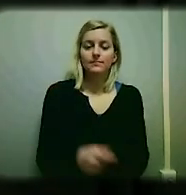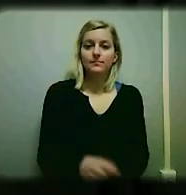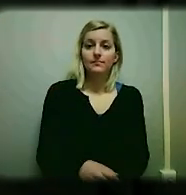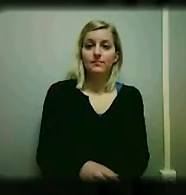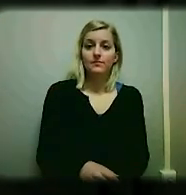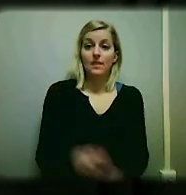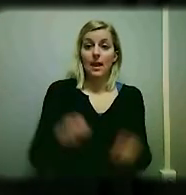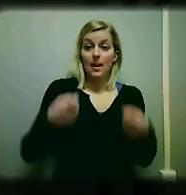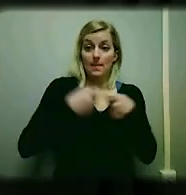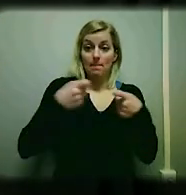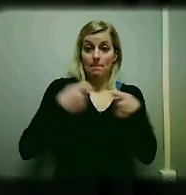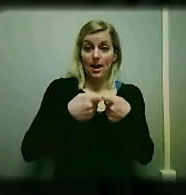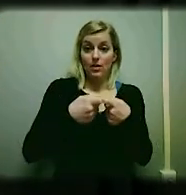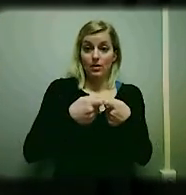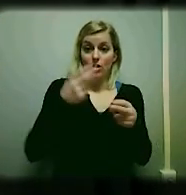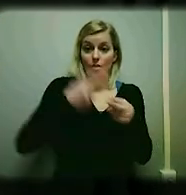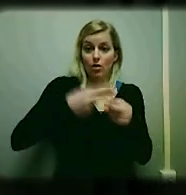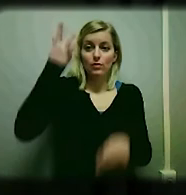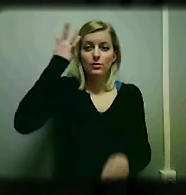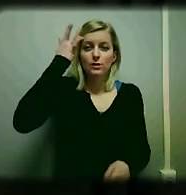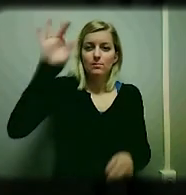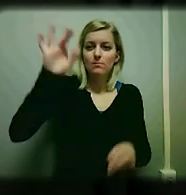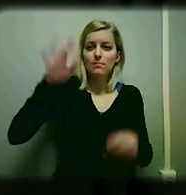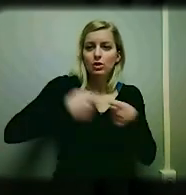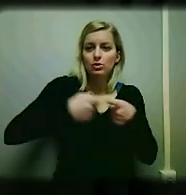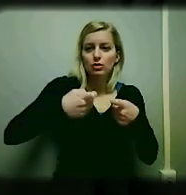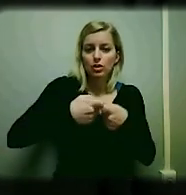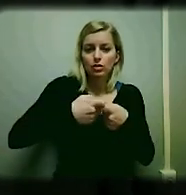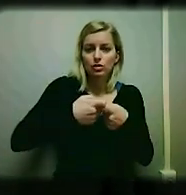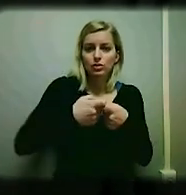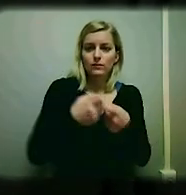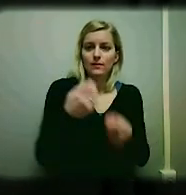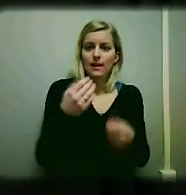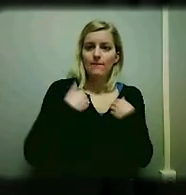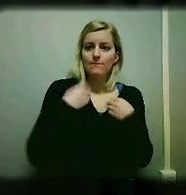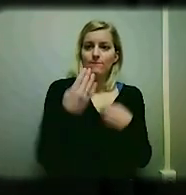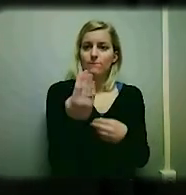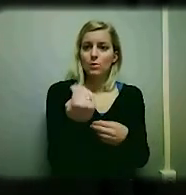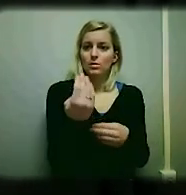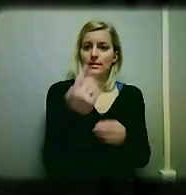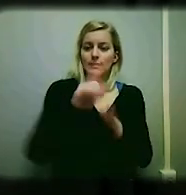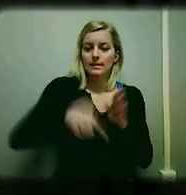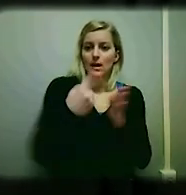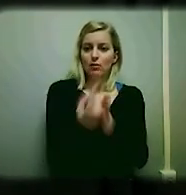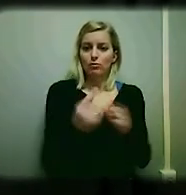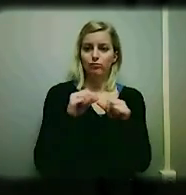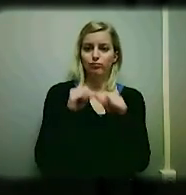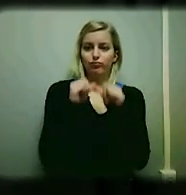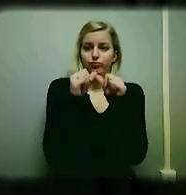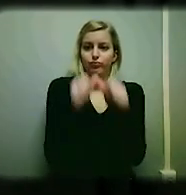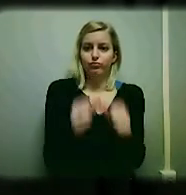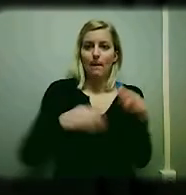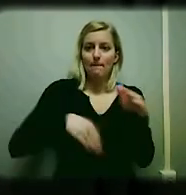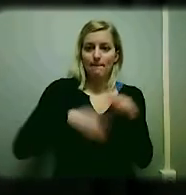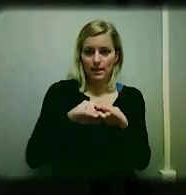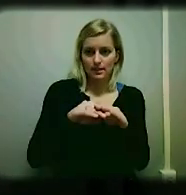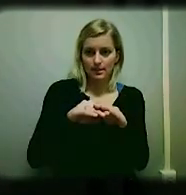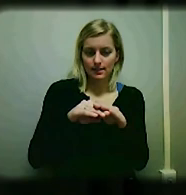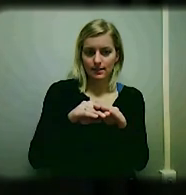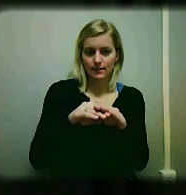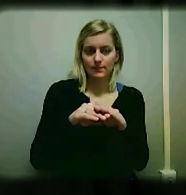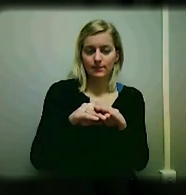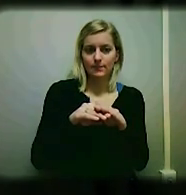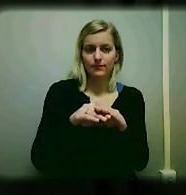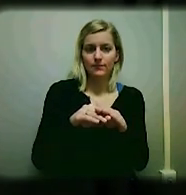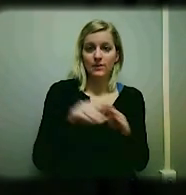charge provides 14 hours of operation per charge. Transceiver and receivers are battery-operated and completely portable. Full